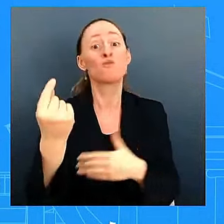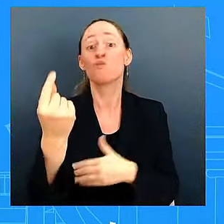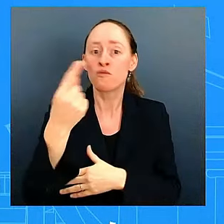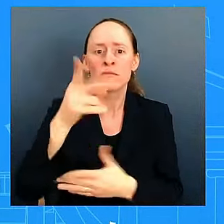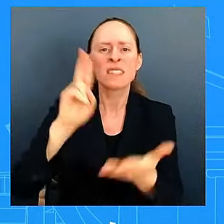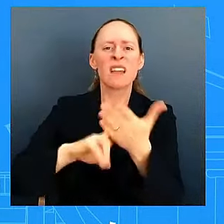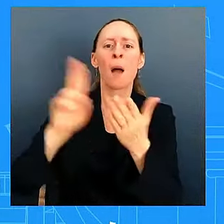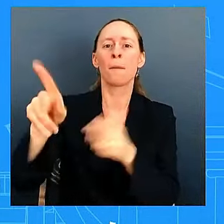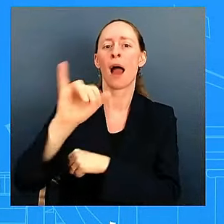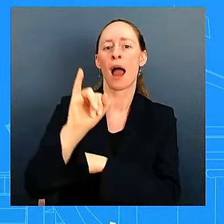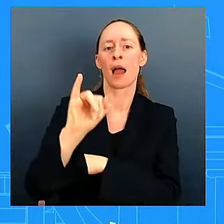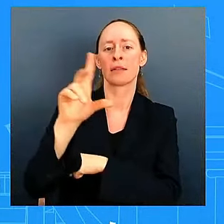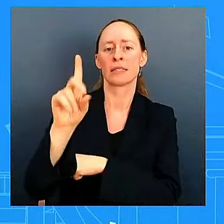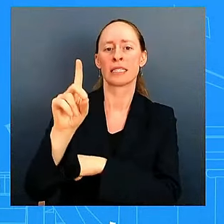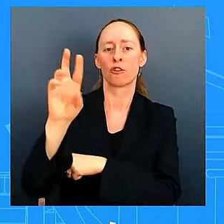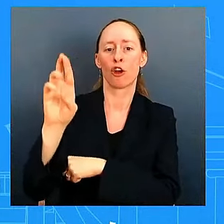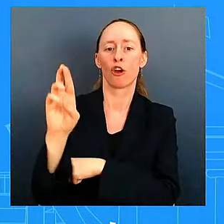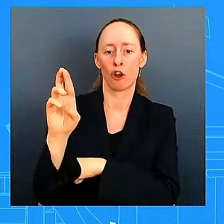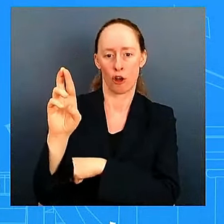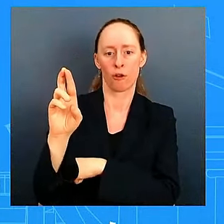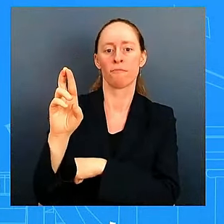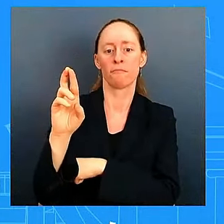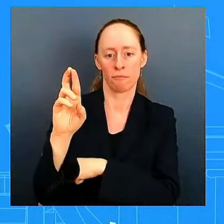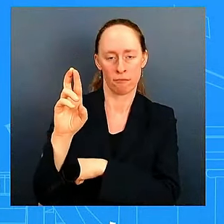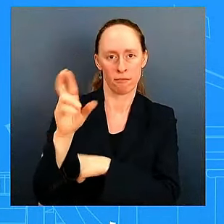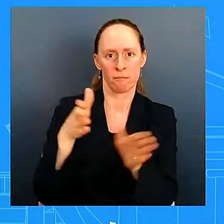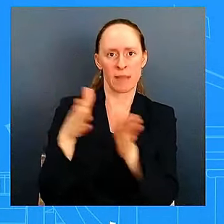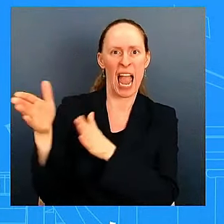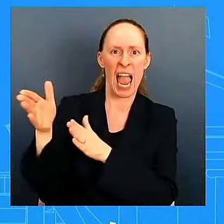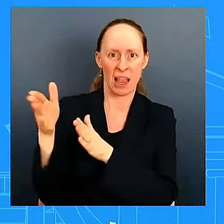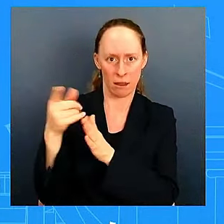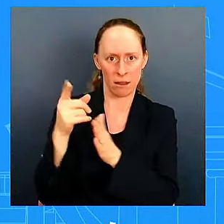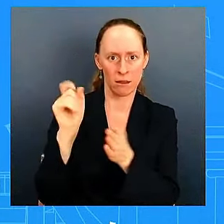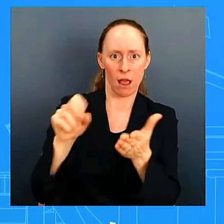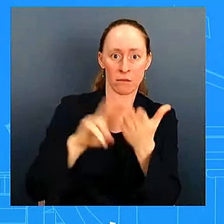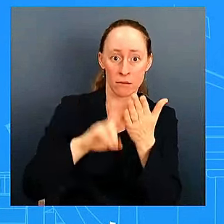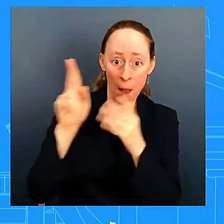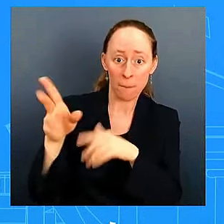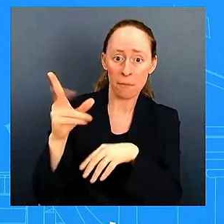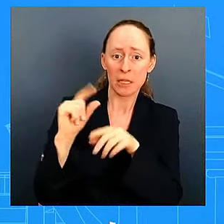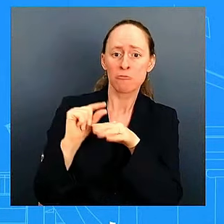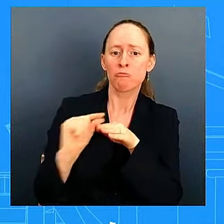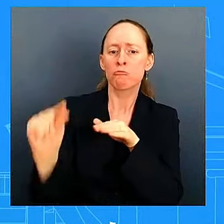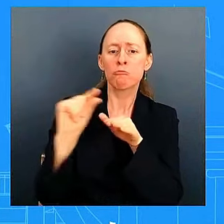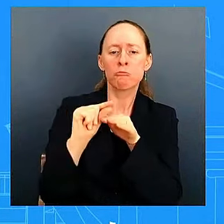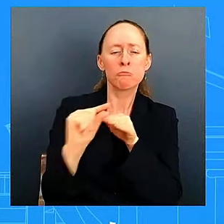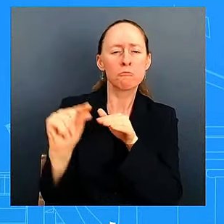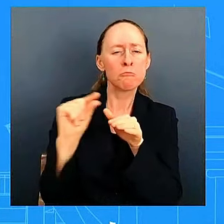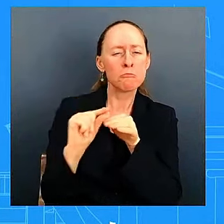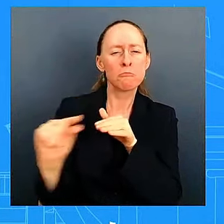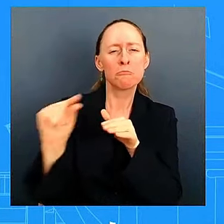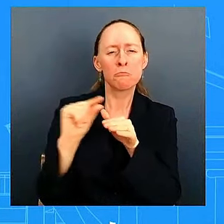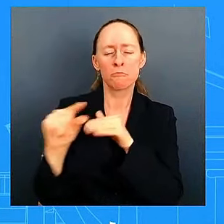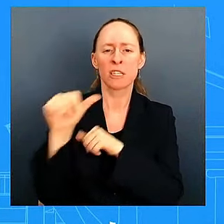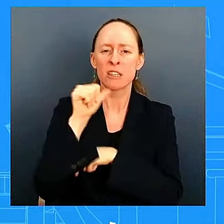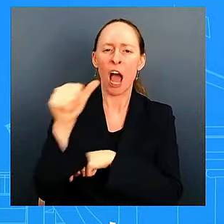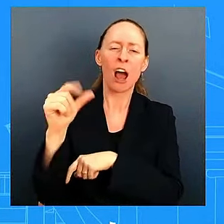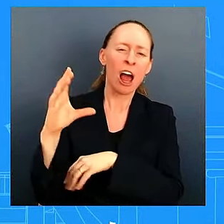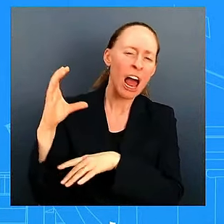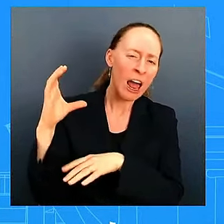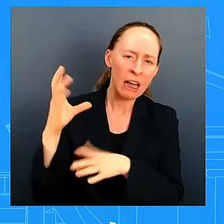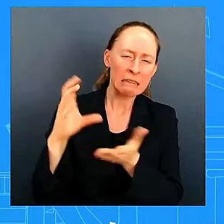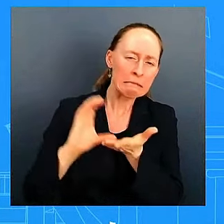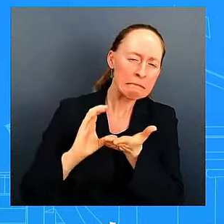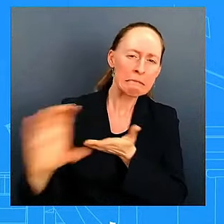there's plans out there there's ways to support uh some of these bars who uh who feel like they could be delinquent here